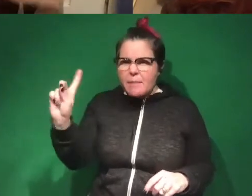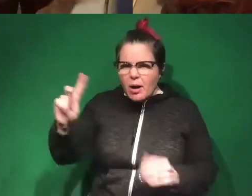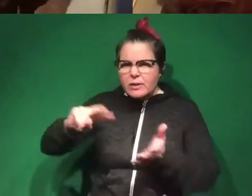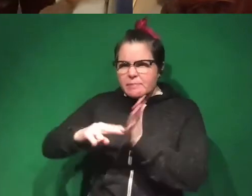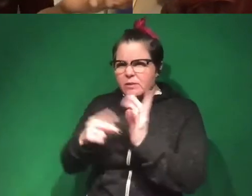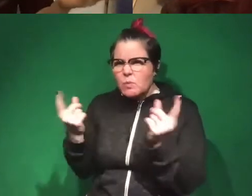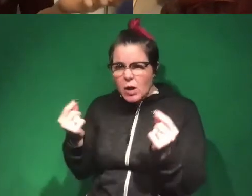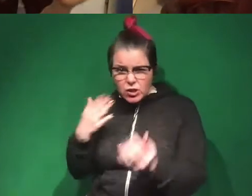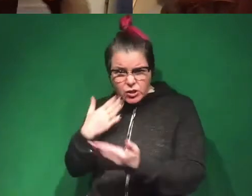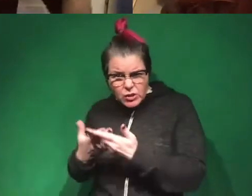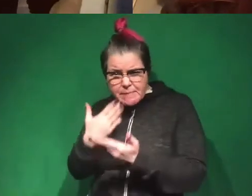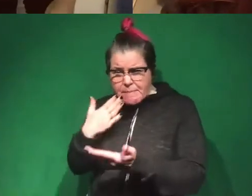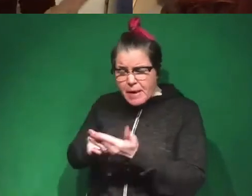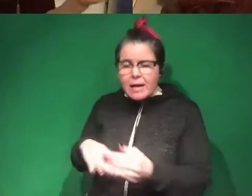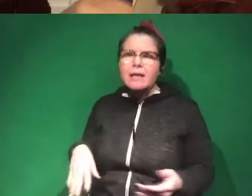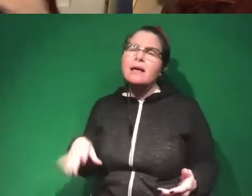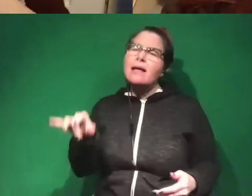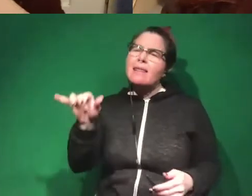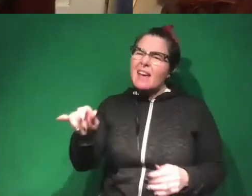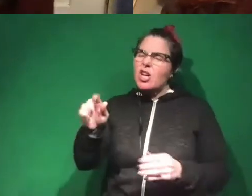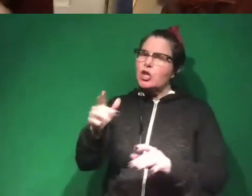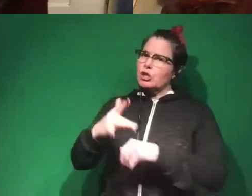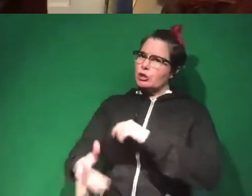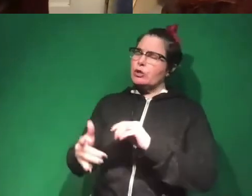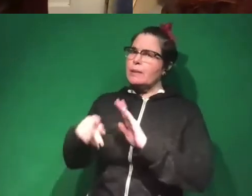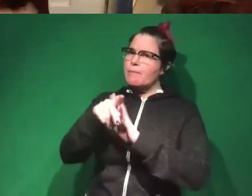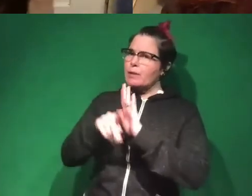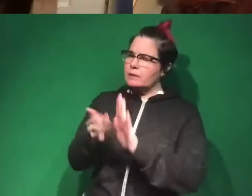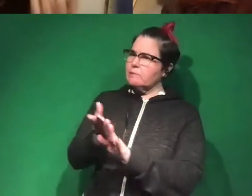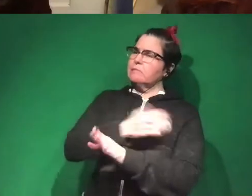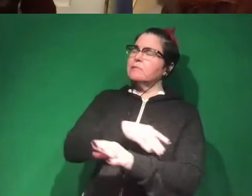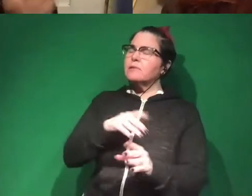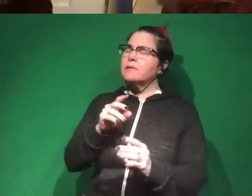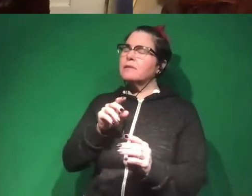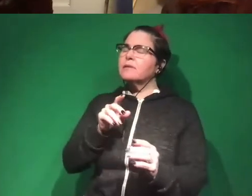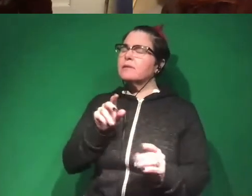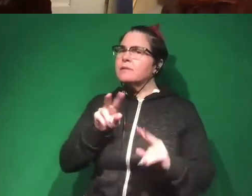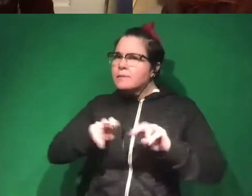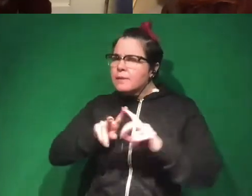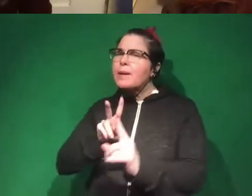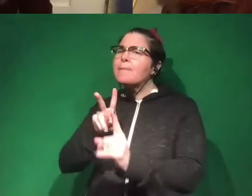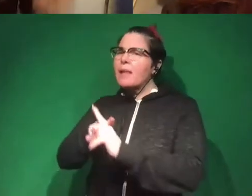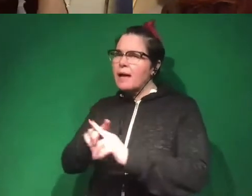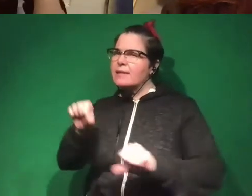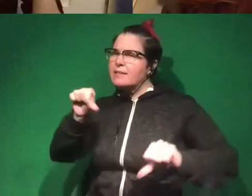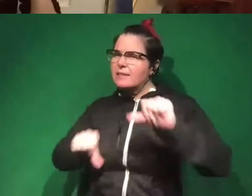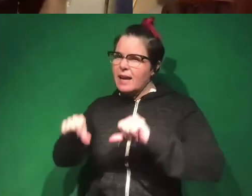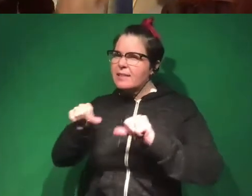And it's fair to say, OK, it's taking those early principles and applying the scientific method to those to actually understand what makes a government good. Right.